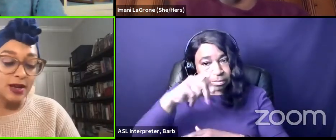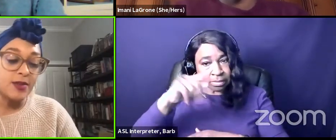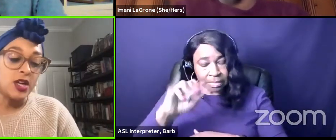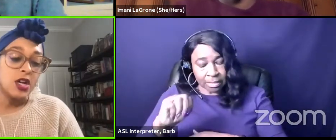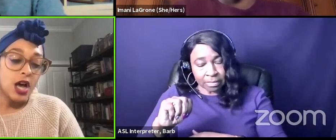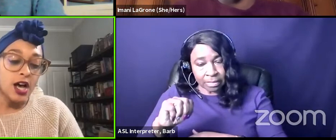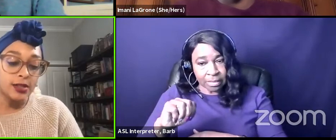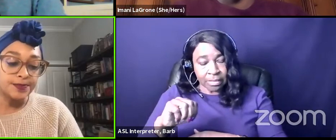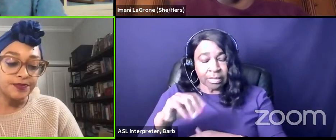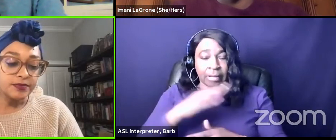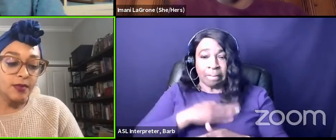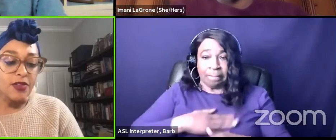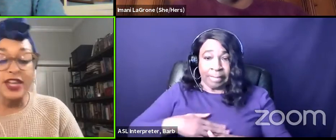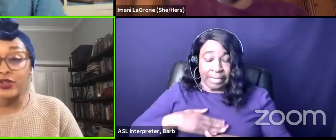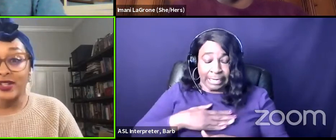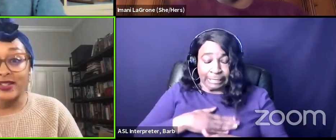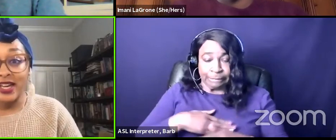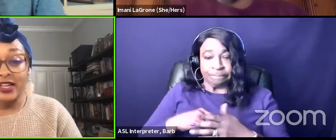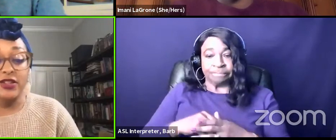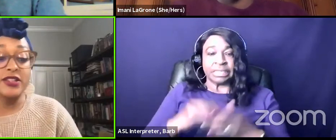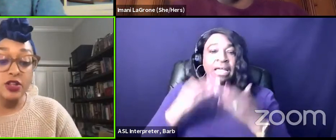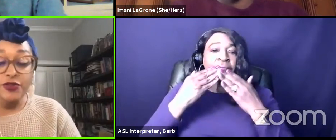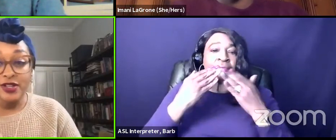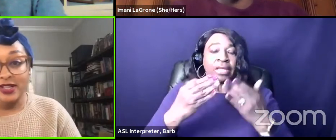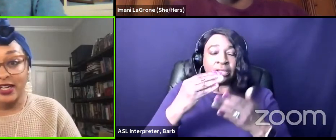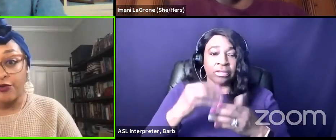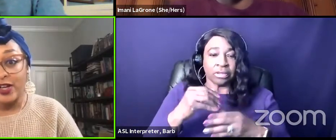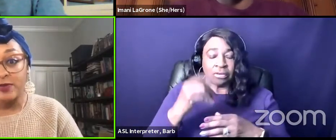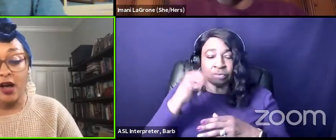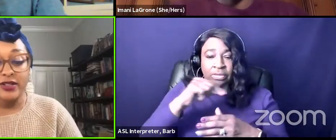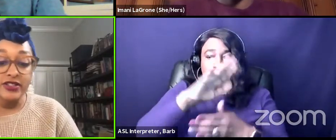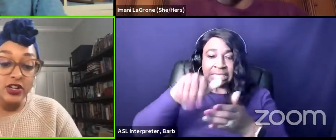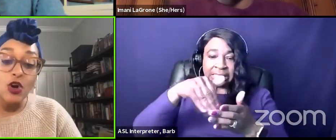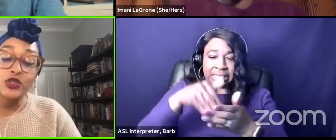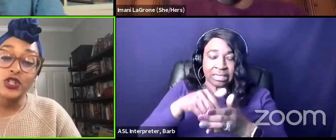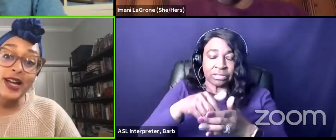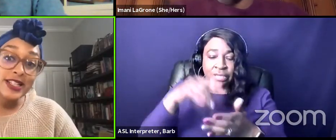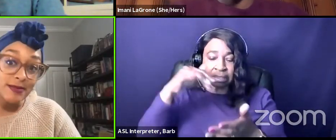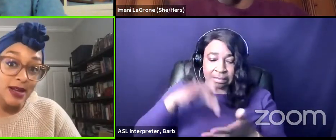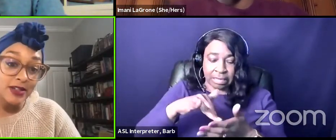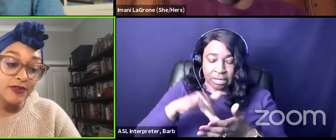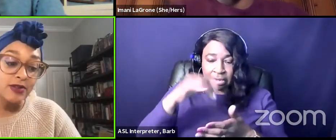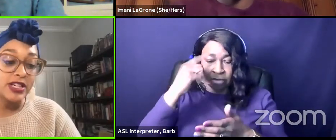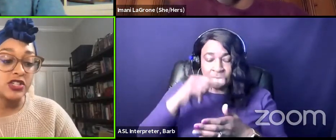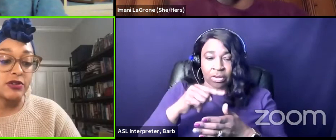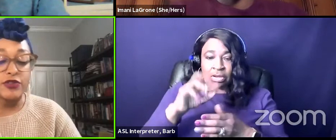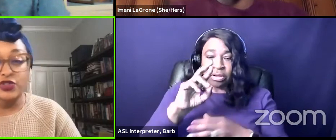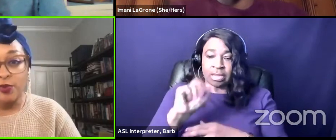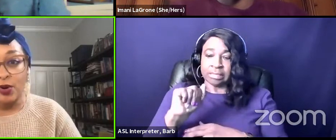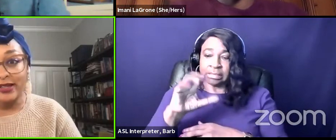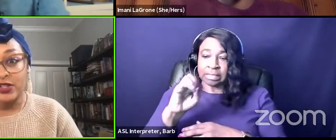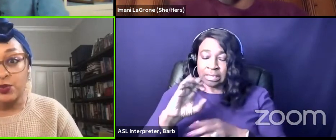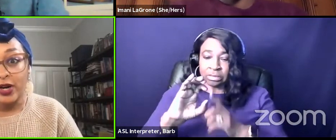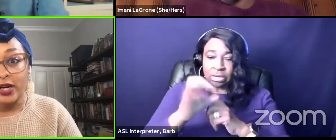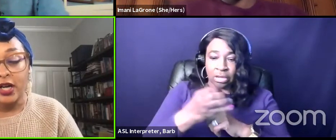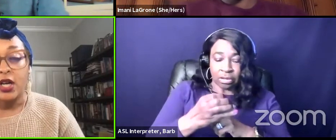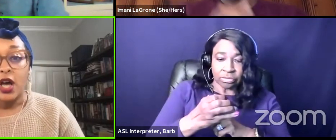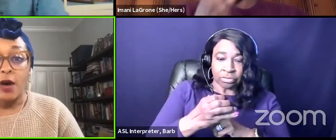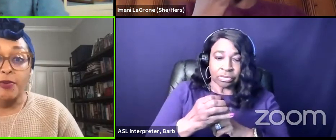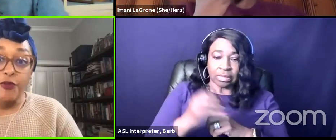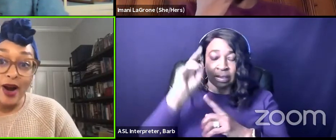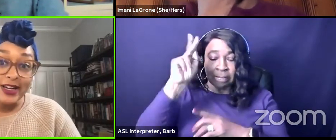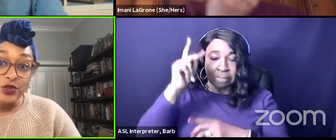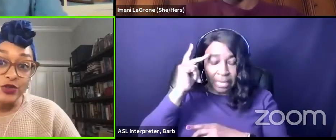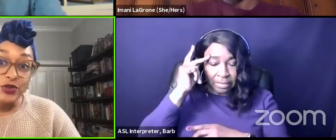check your spam um thank you to the study the center for the study of race politics and culture and to the mellon foundation for supporting this work